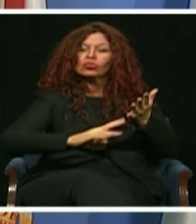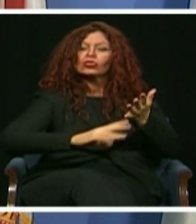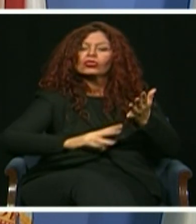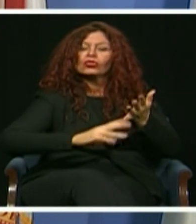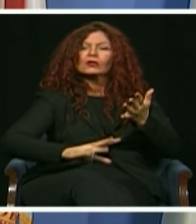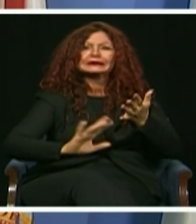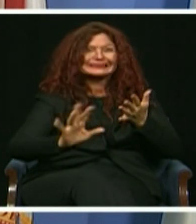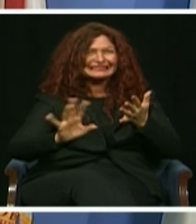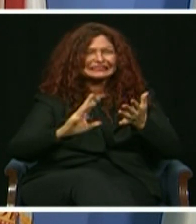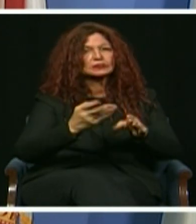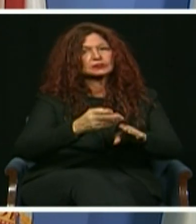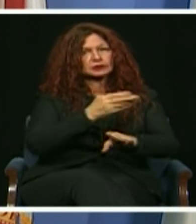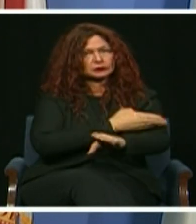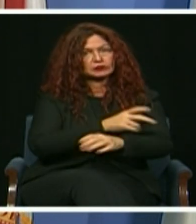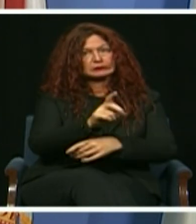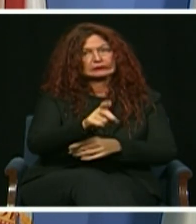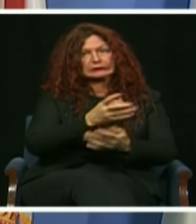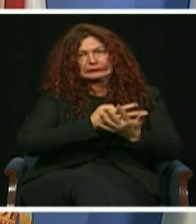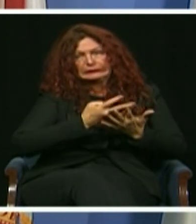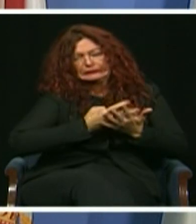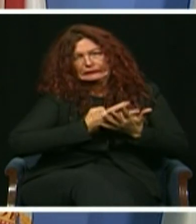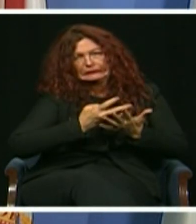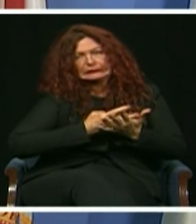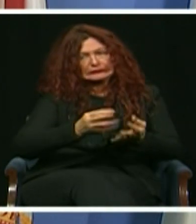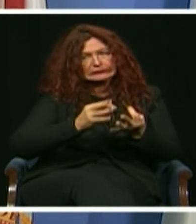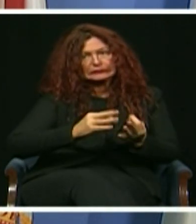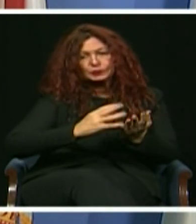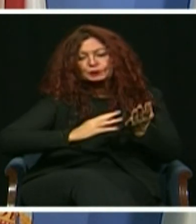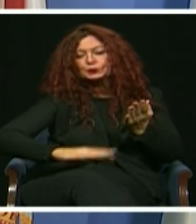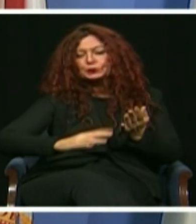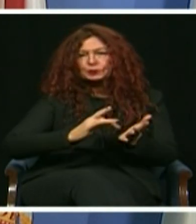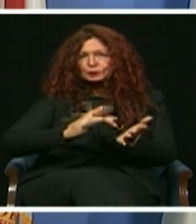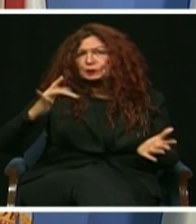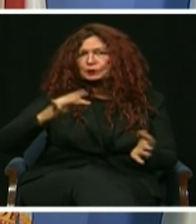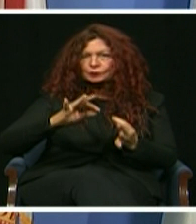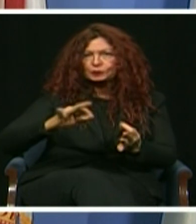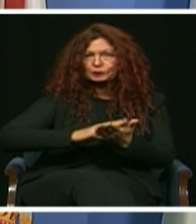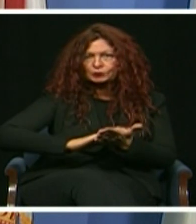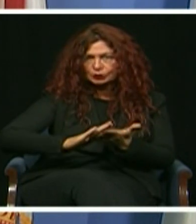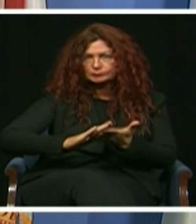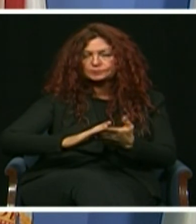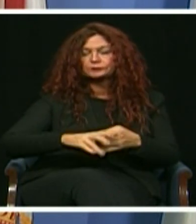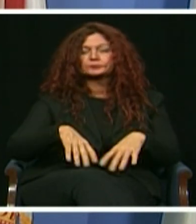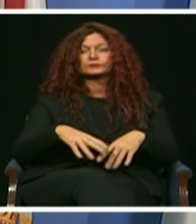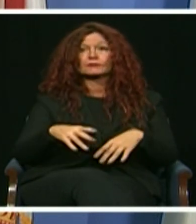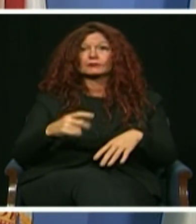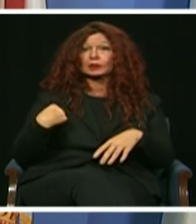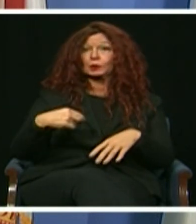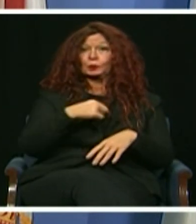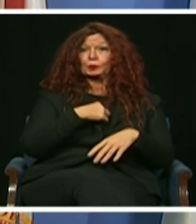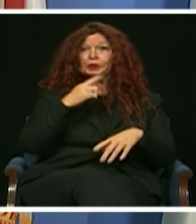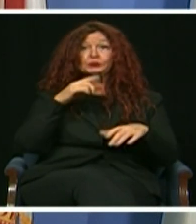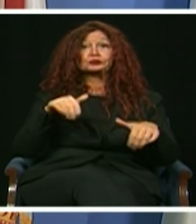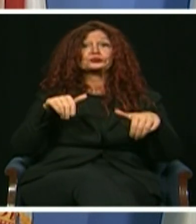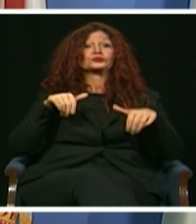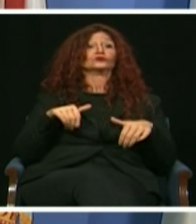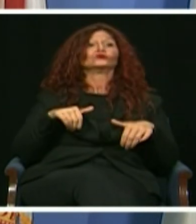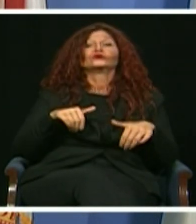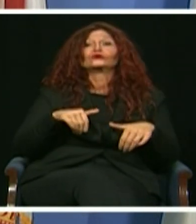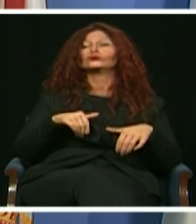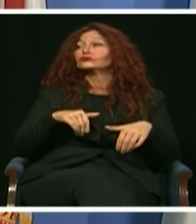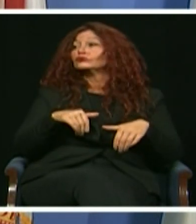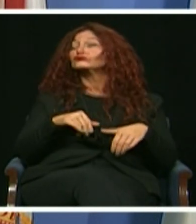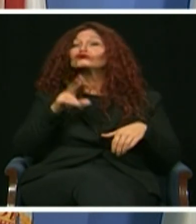cannot sit on the sidelines. And that is why I was proud to lead the charge as Commissioner to accelerate our clean